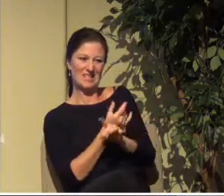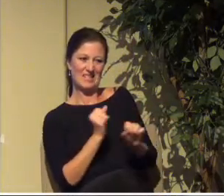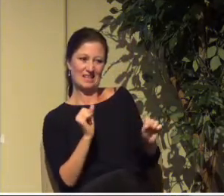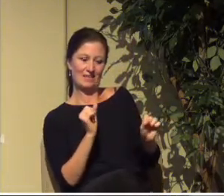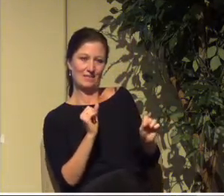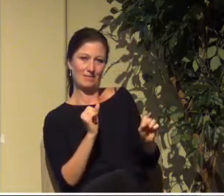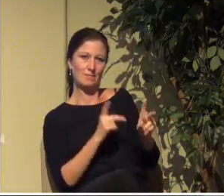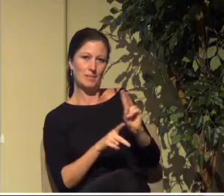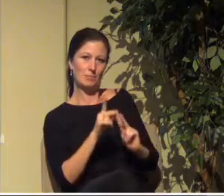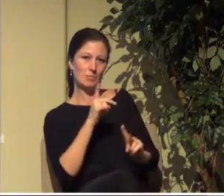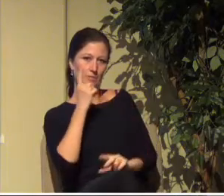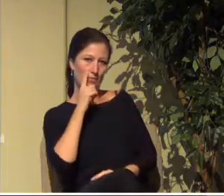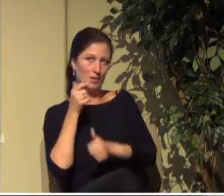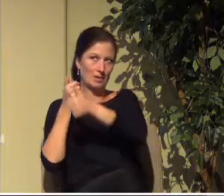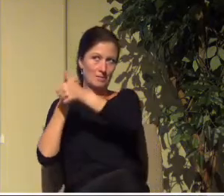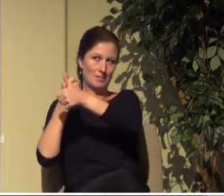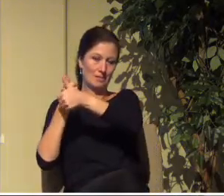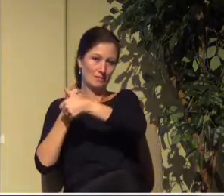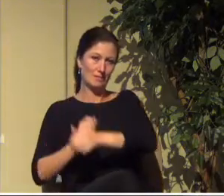the slums